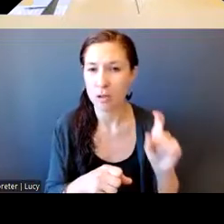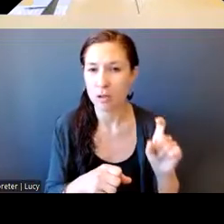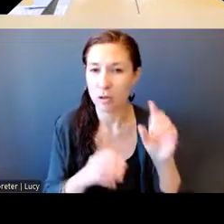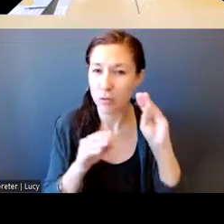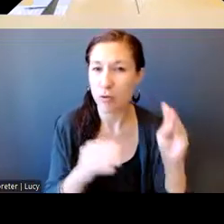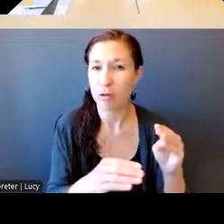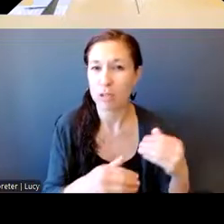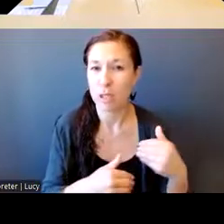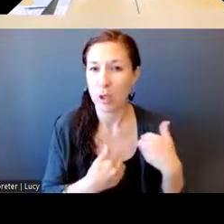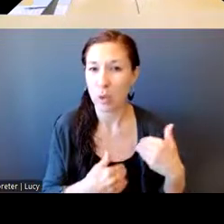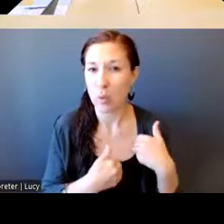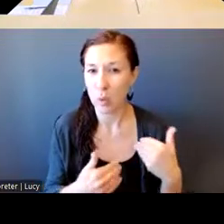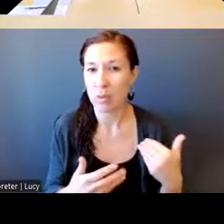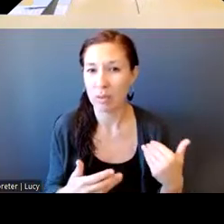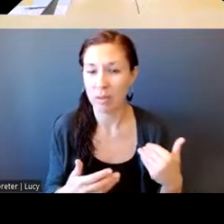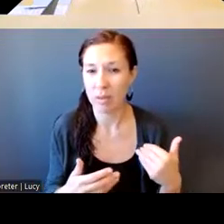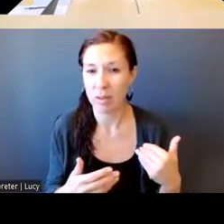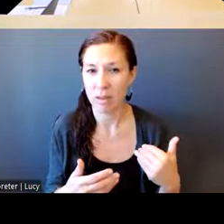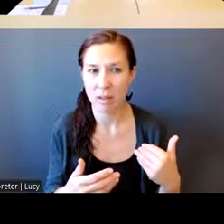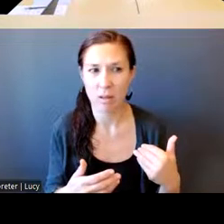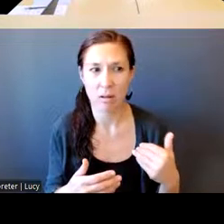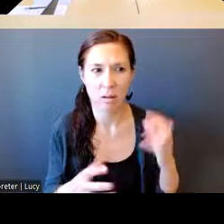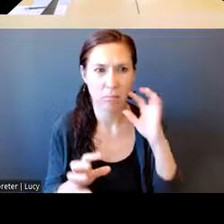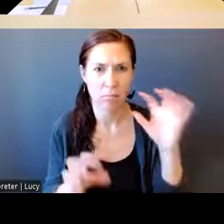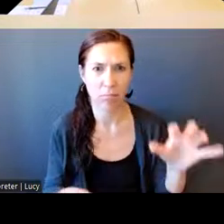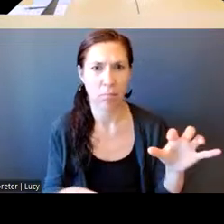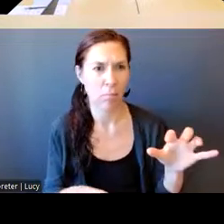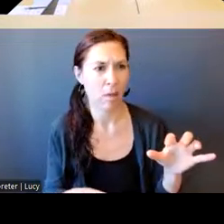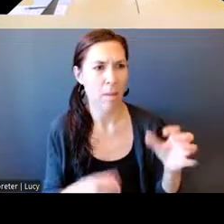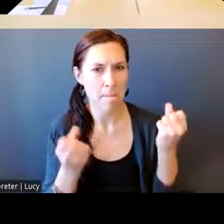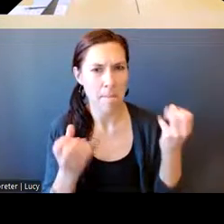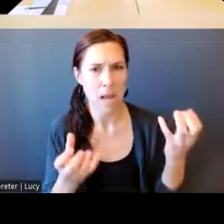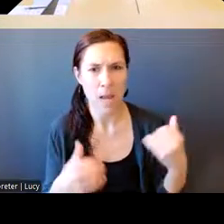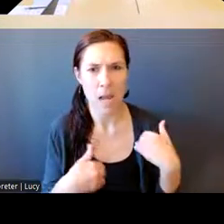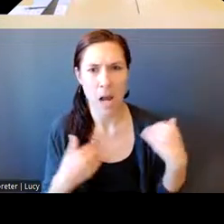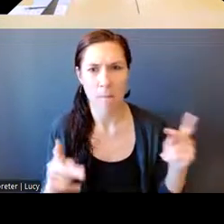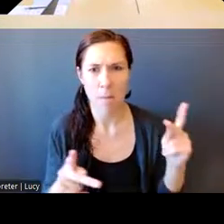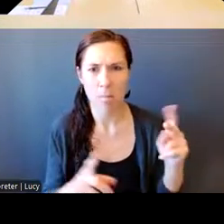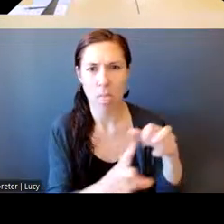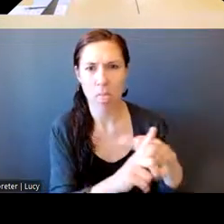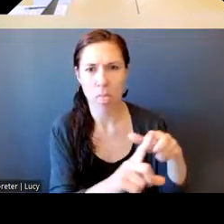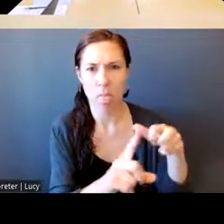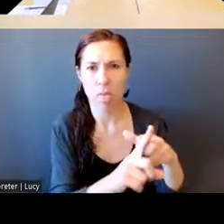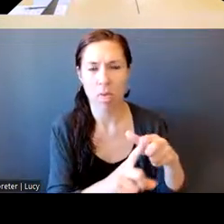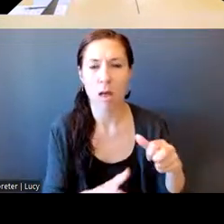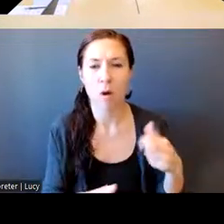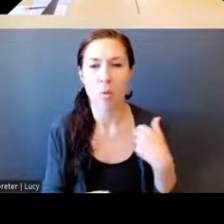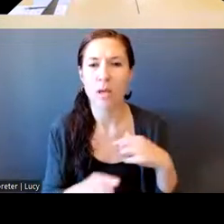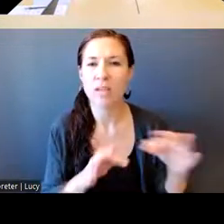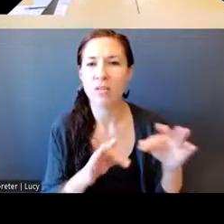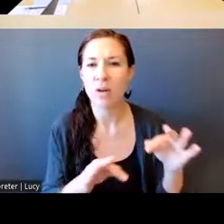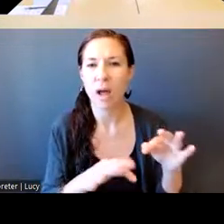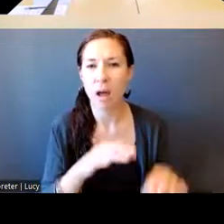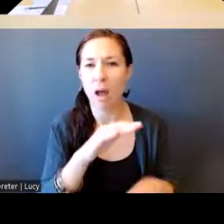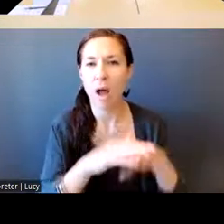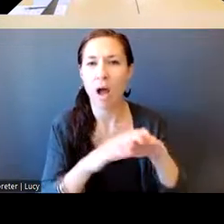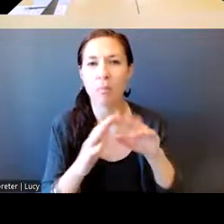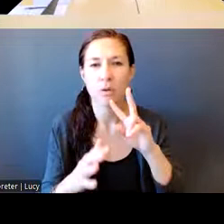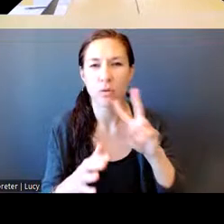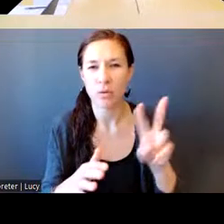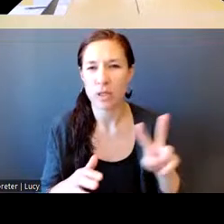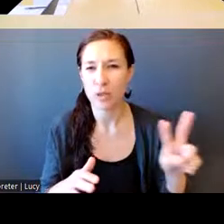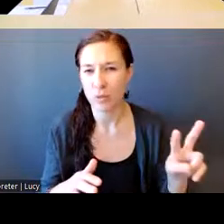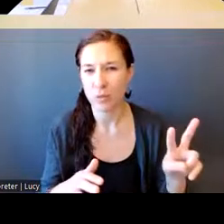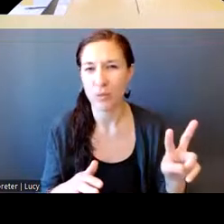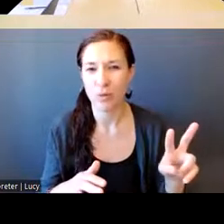rate to see the amount of youth. And so we are defining youth up, I think until 21, 22 in our office.